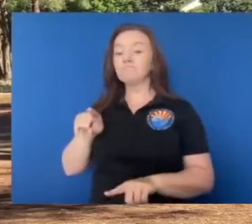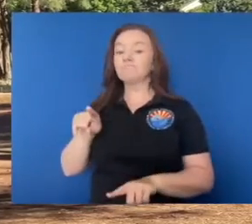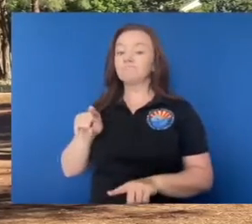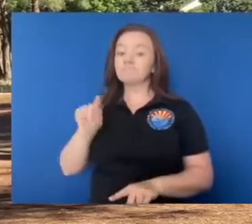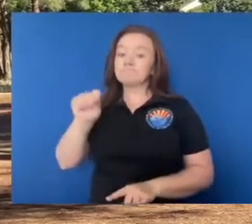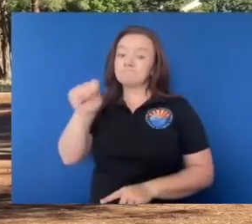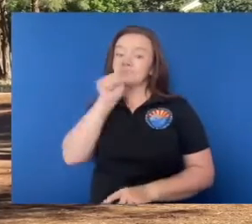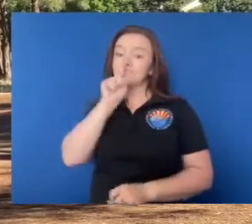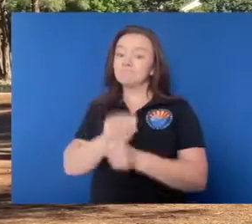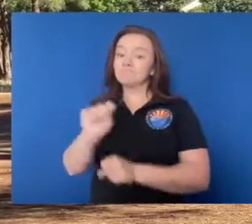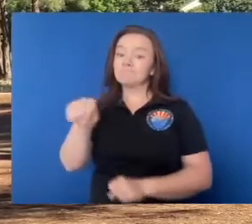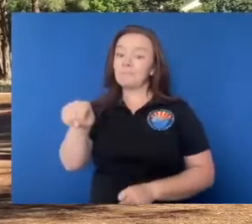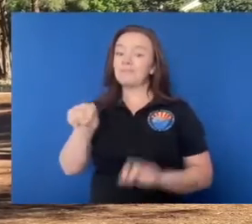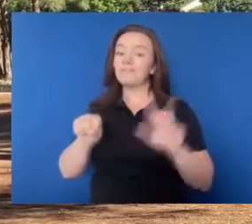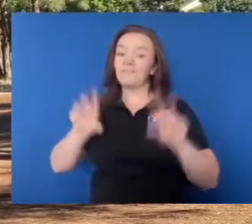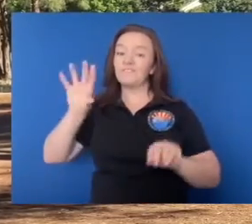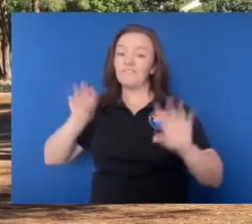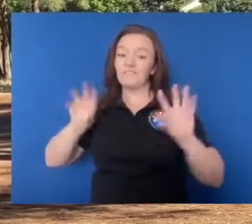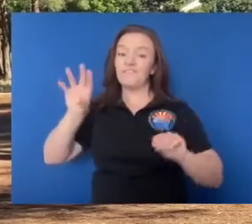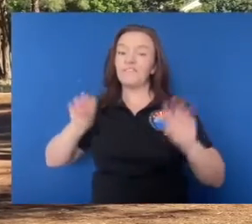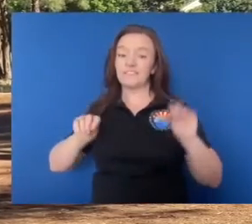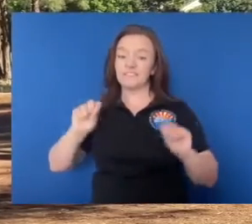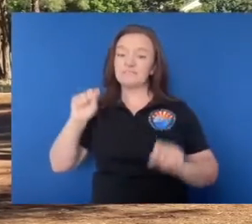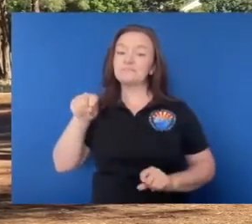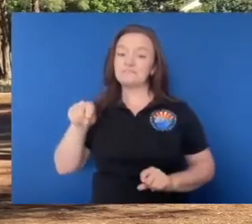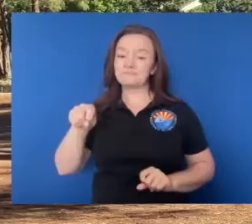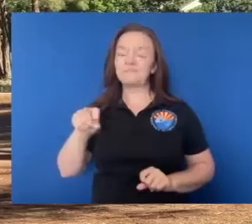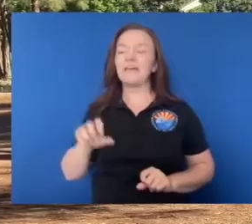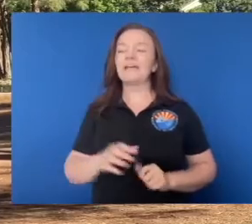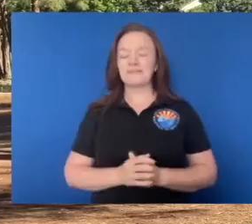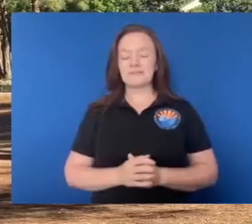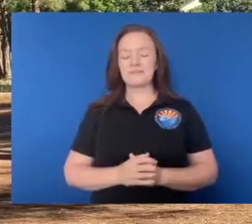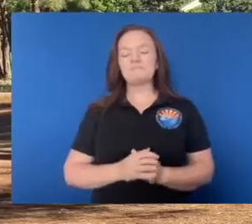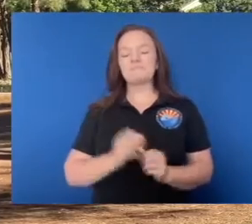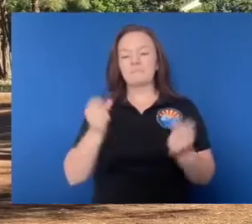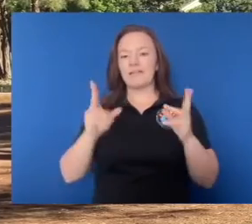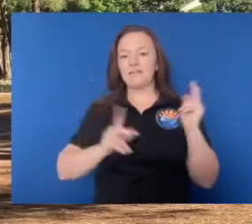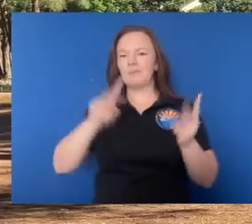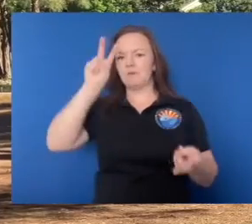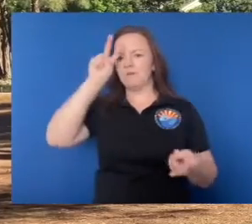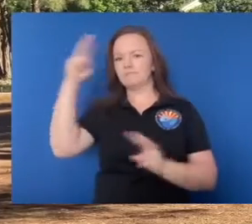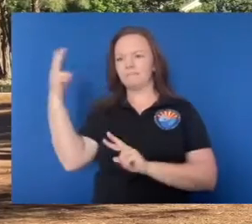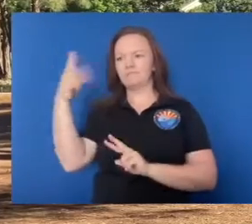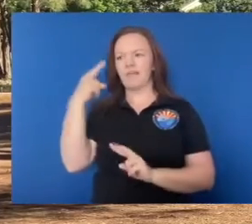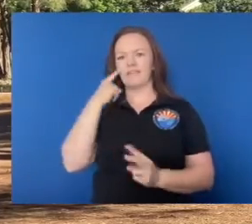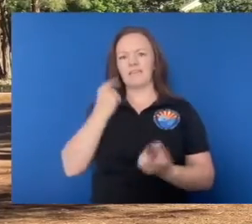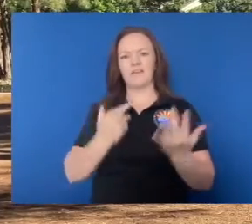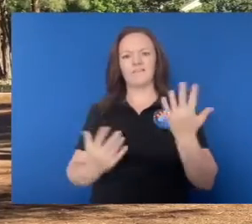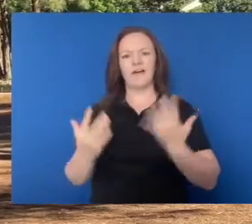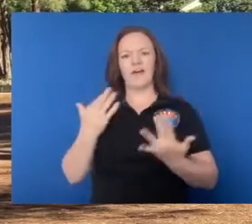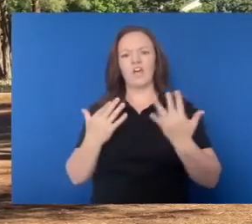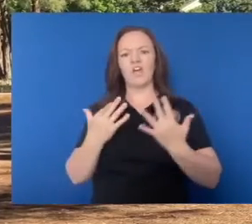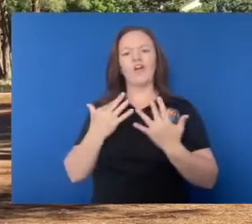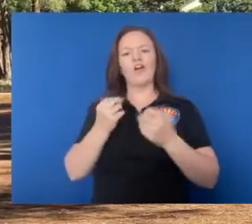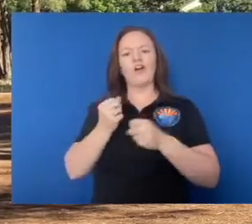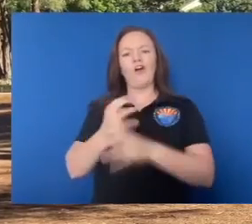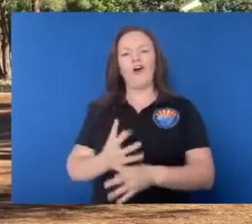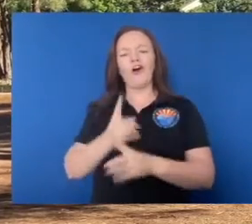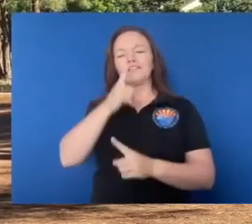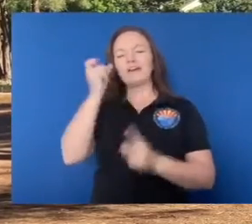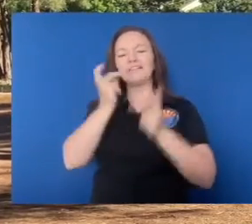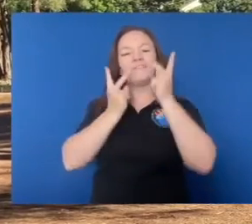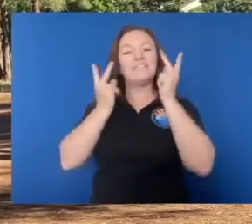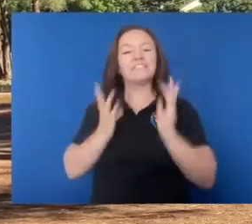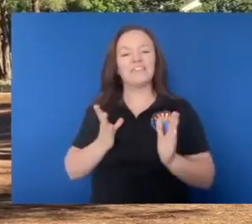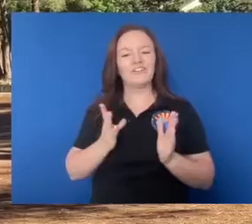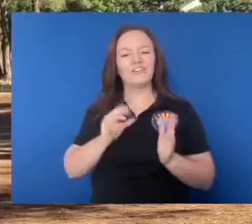very true. Very true. So it's a common misconception that all the fires are started but from visitors